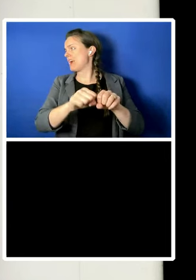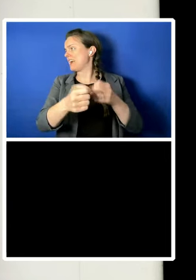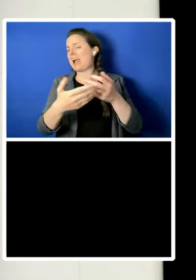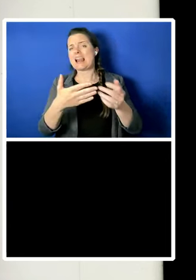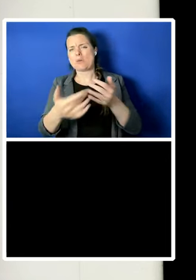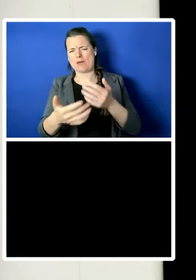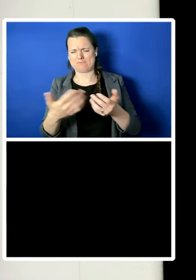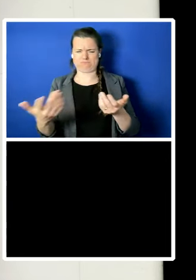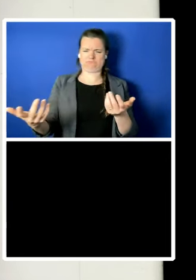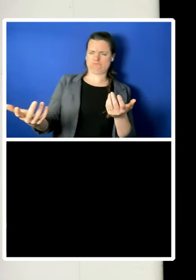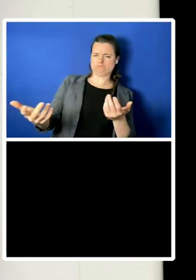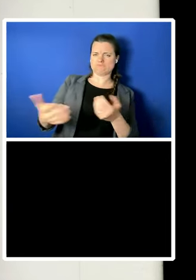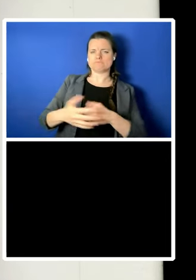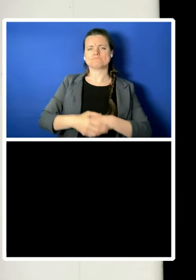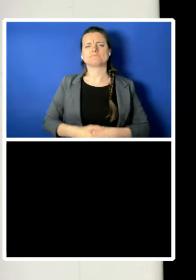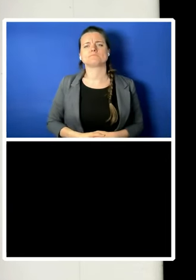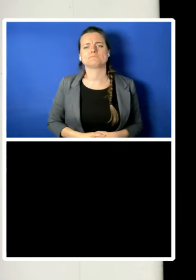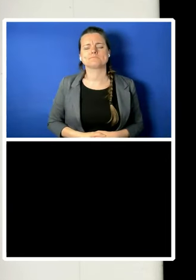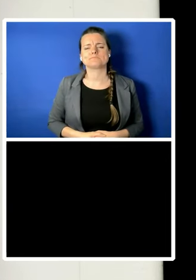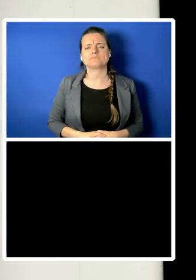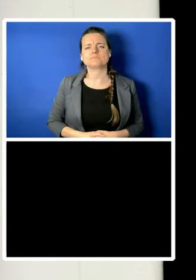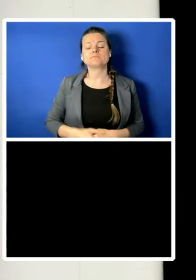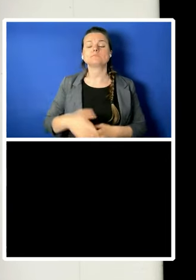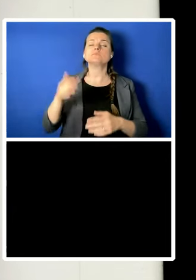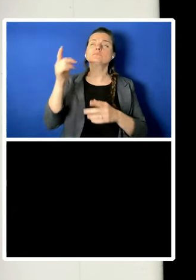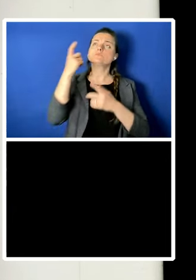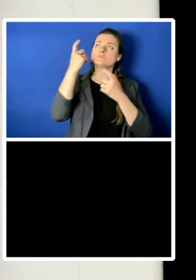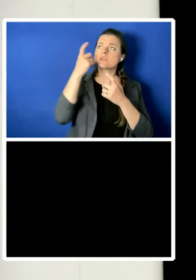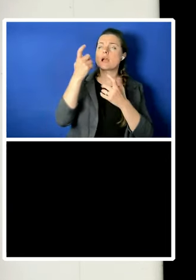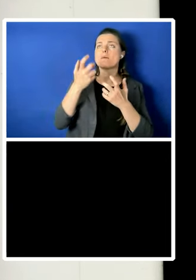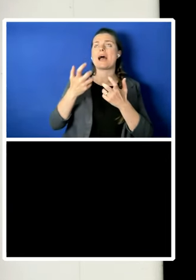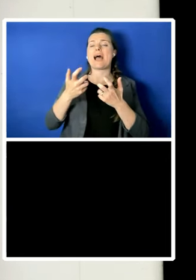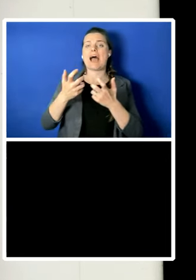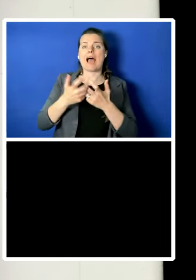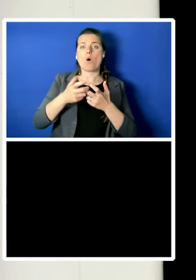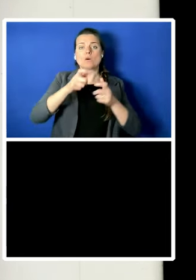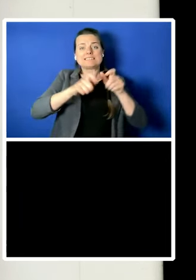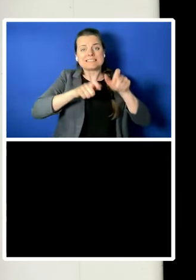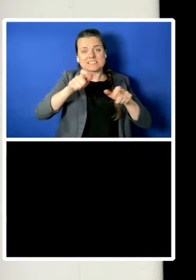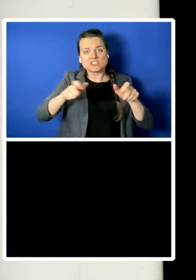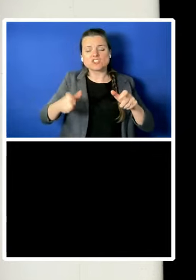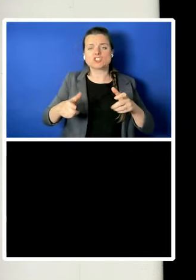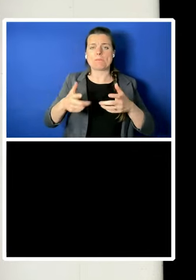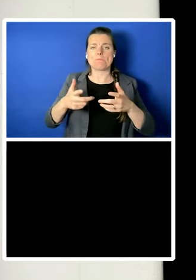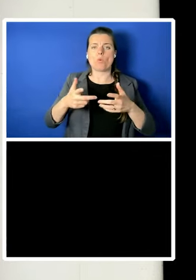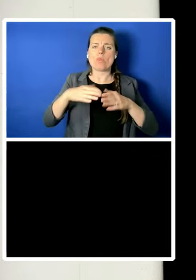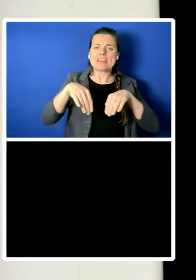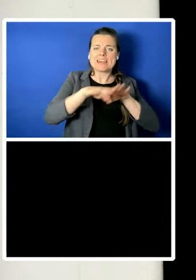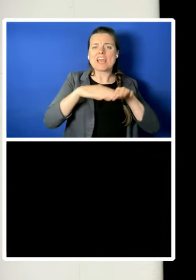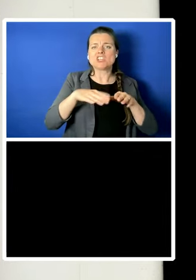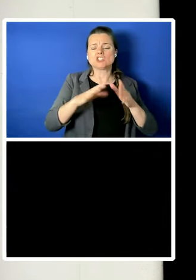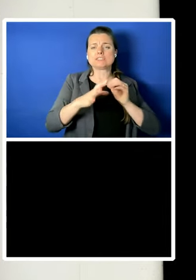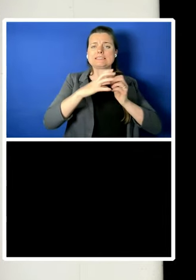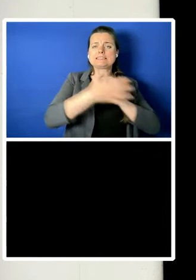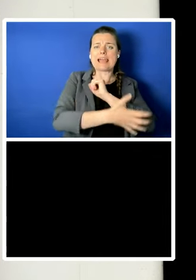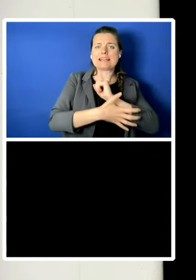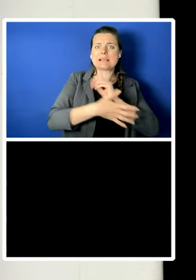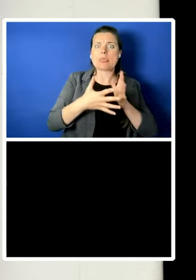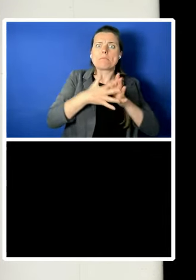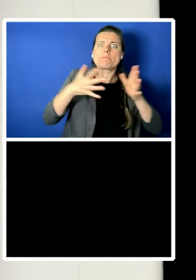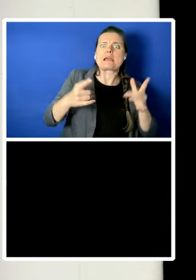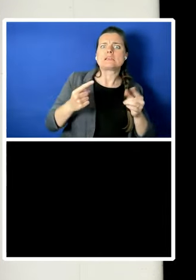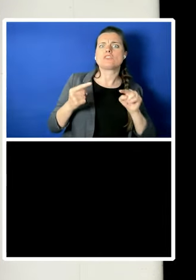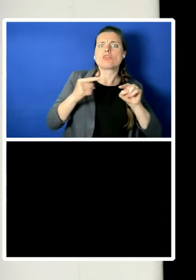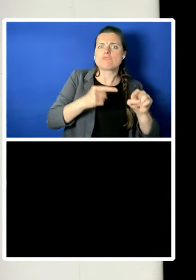to citizenship and the nation-state than international crime, pandemics, global corporations, or climate